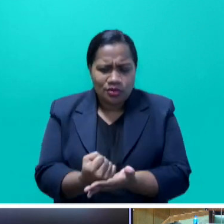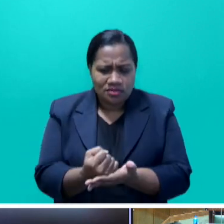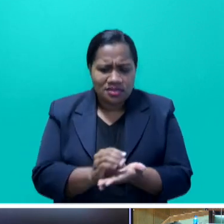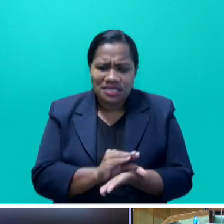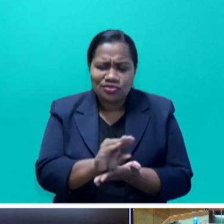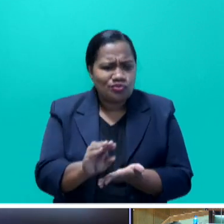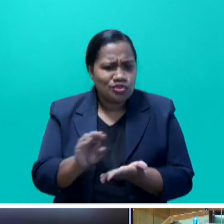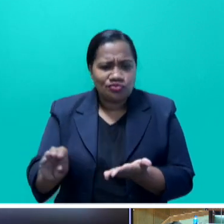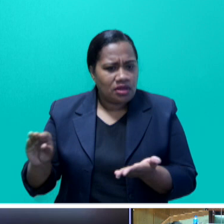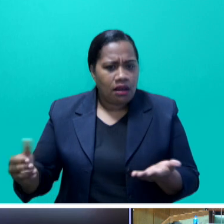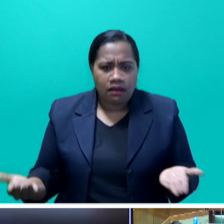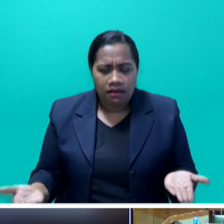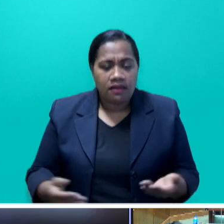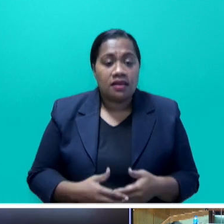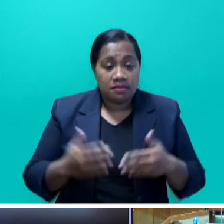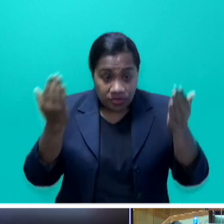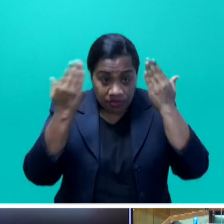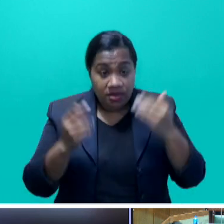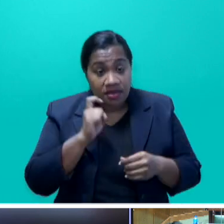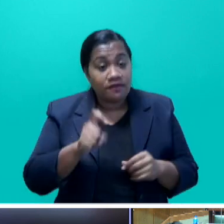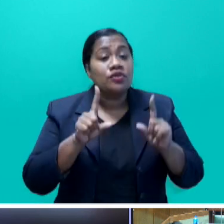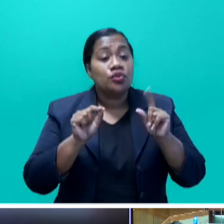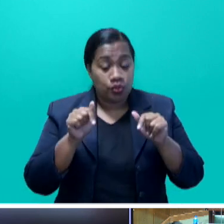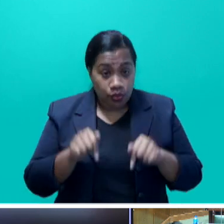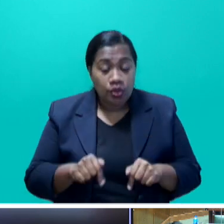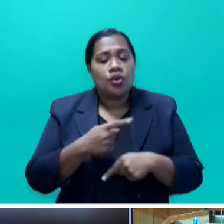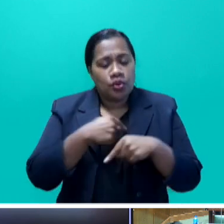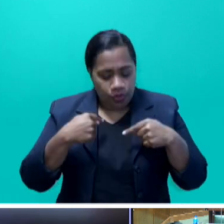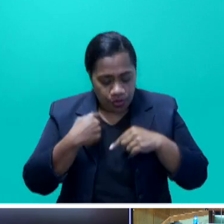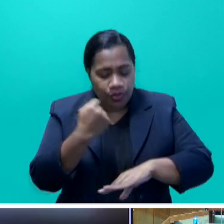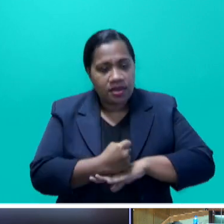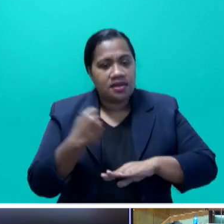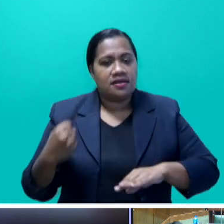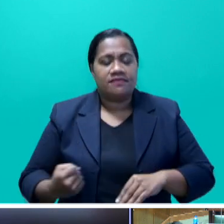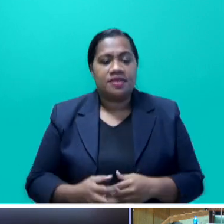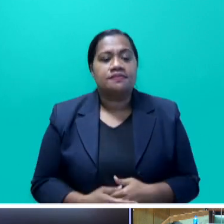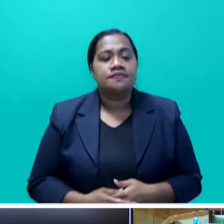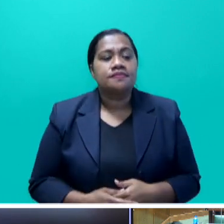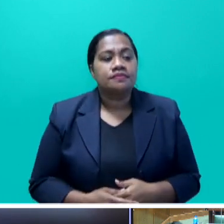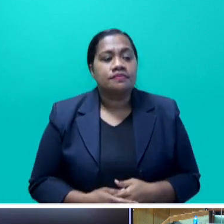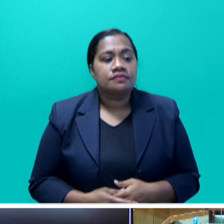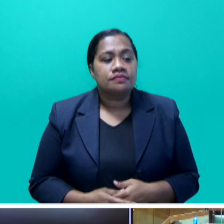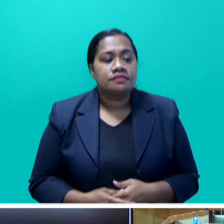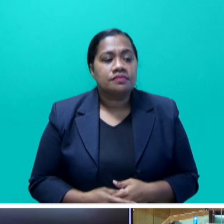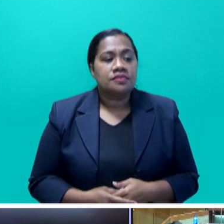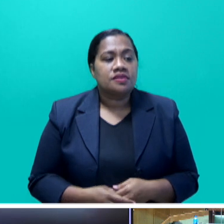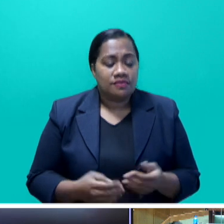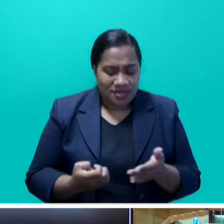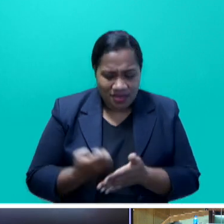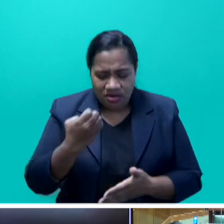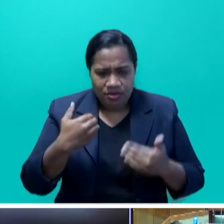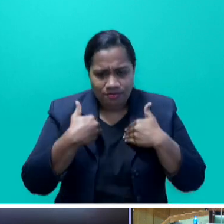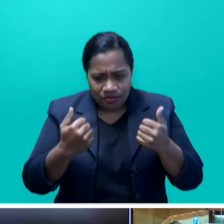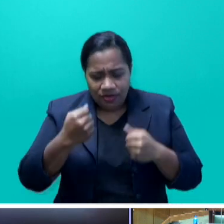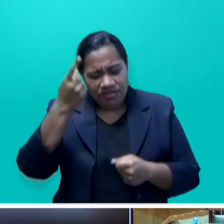Mr. Speaker, we do these things because we are a government that looks out for the economic well-being of the TOK and all